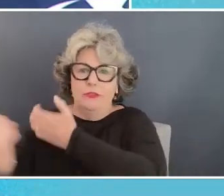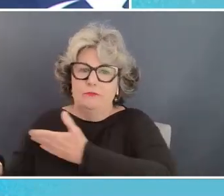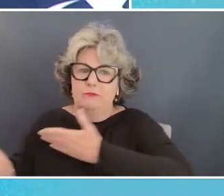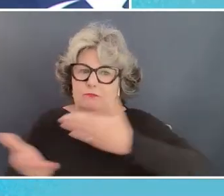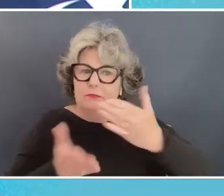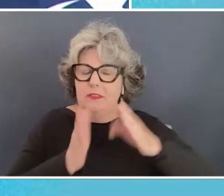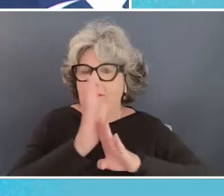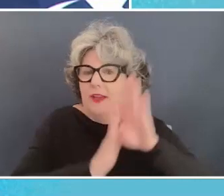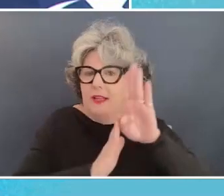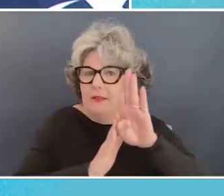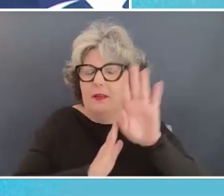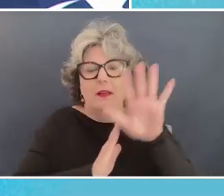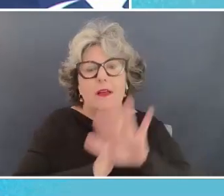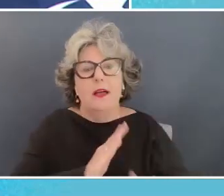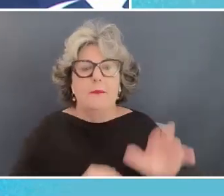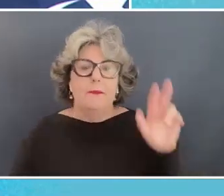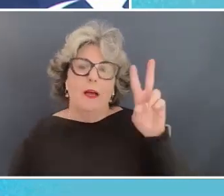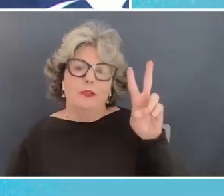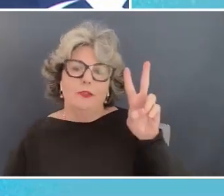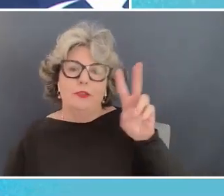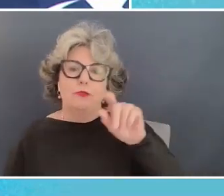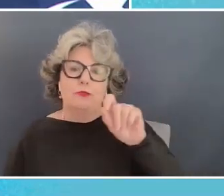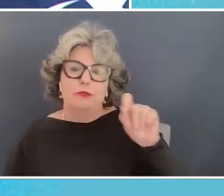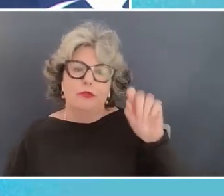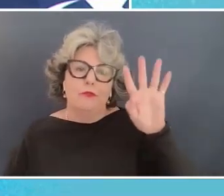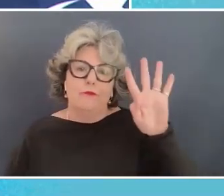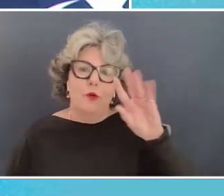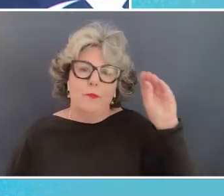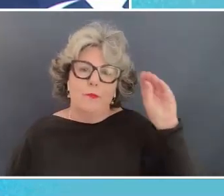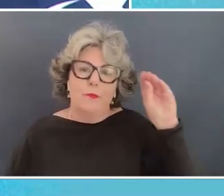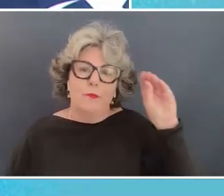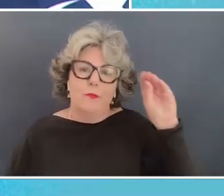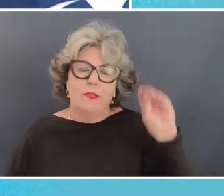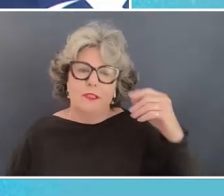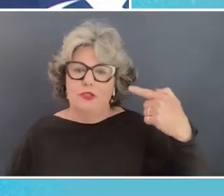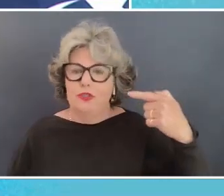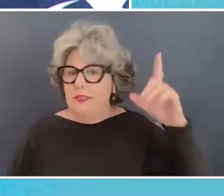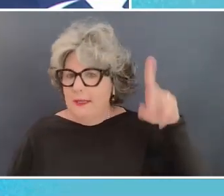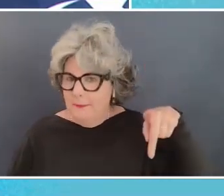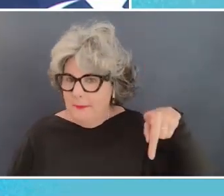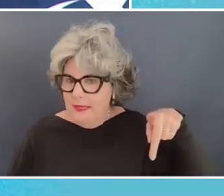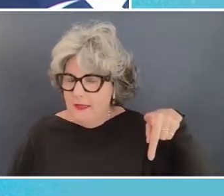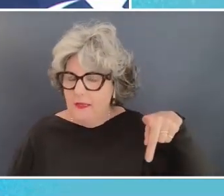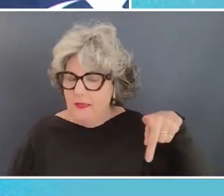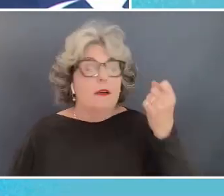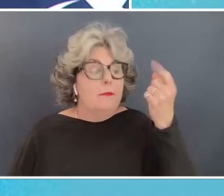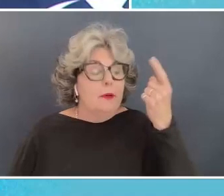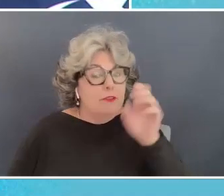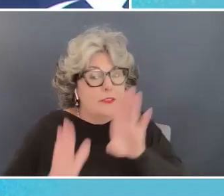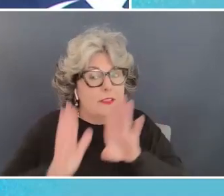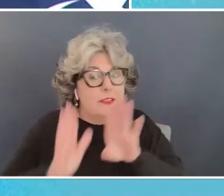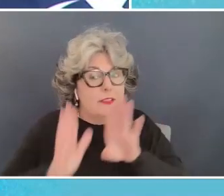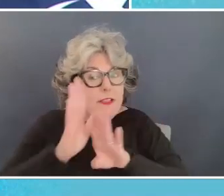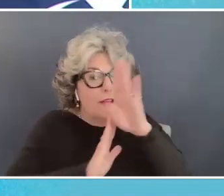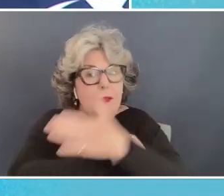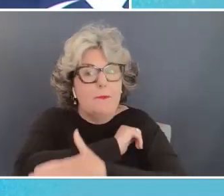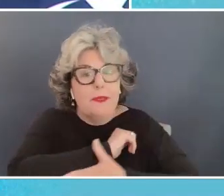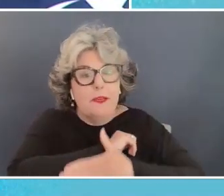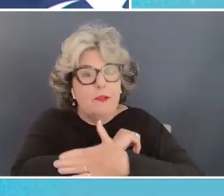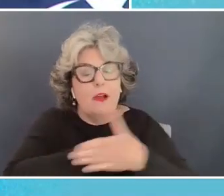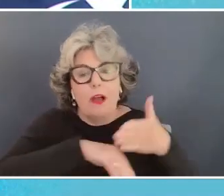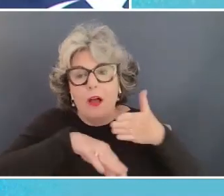is around two to four percent of gdp uh but in developing countries it can go over 25 percent